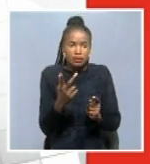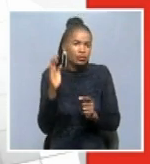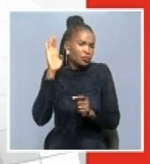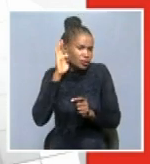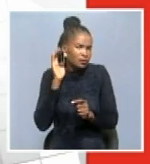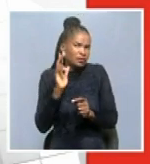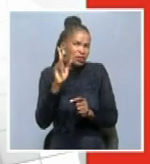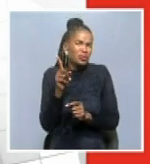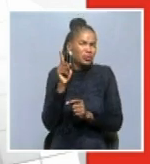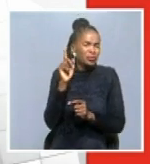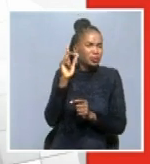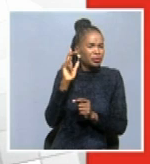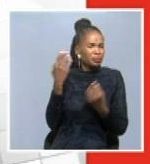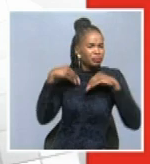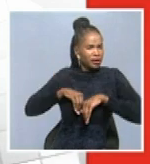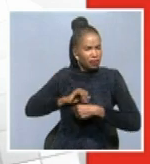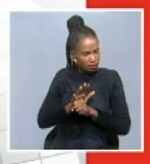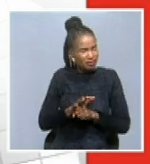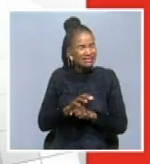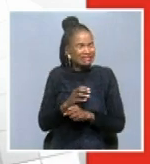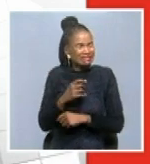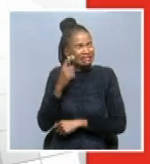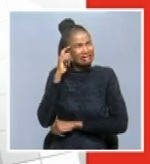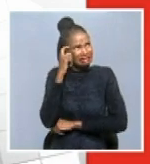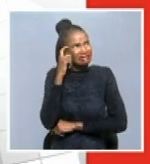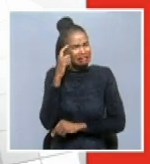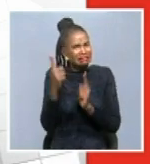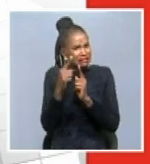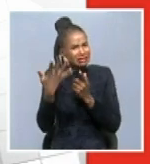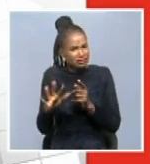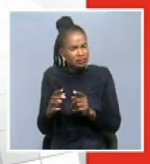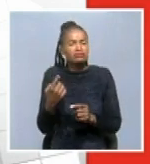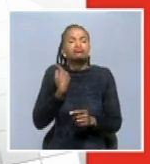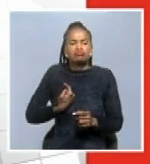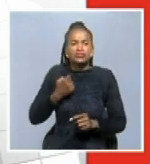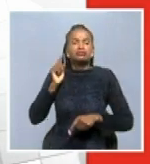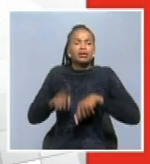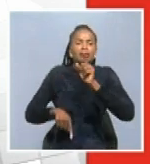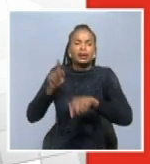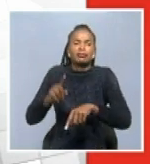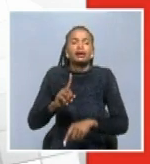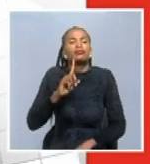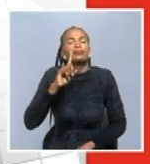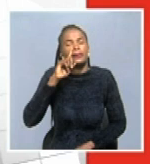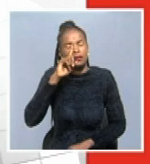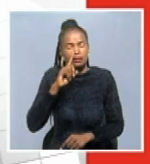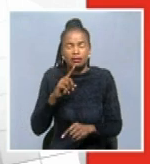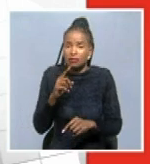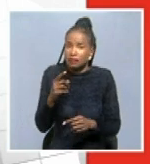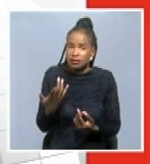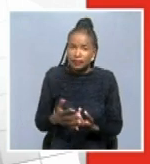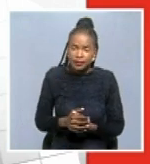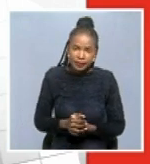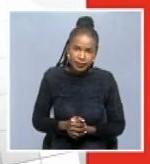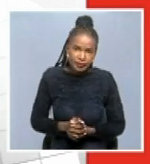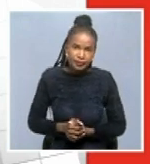that can risk to themselves or expose themselves to the risk of COVID-19. And these are now, for example, people